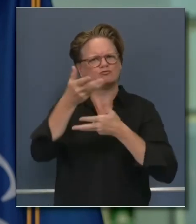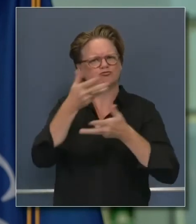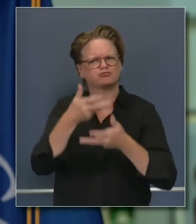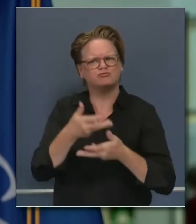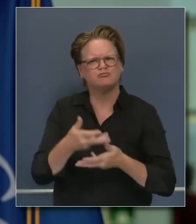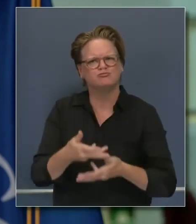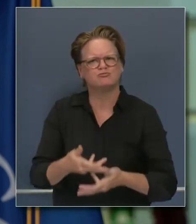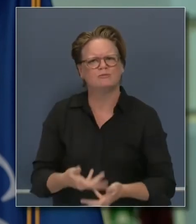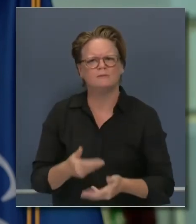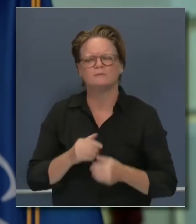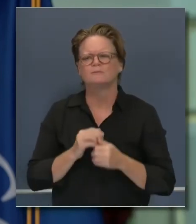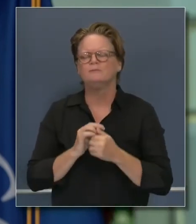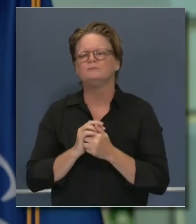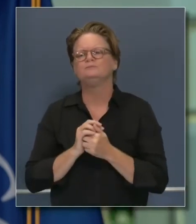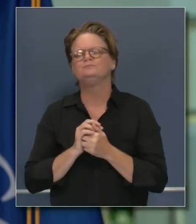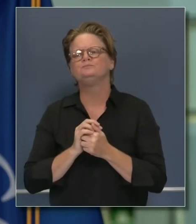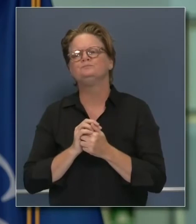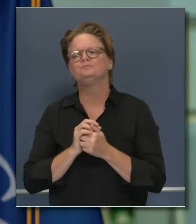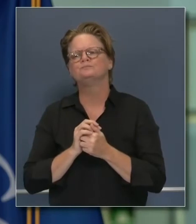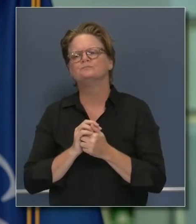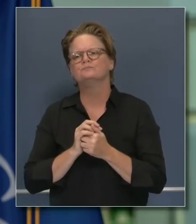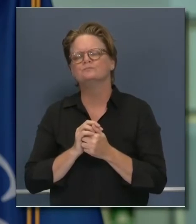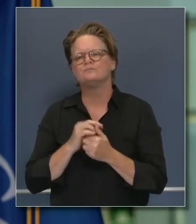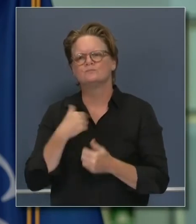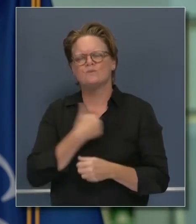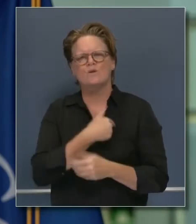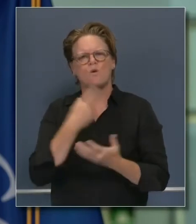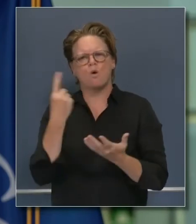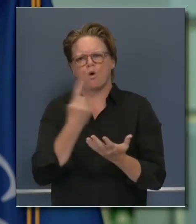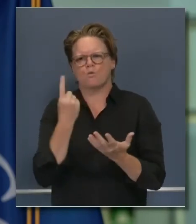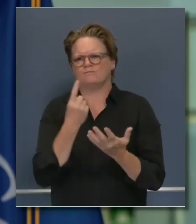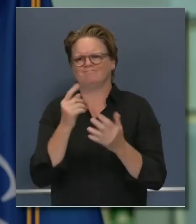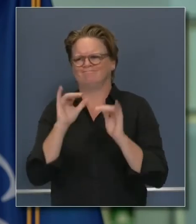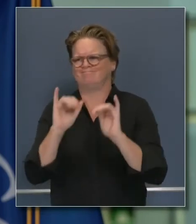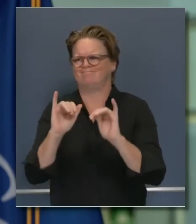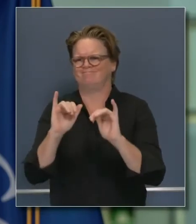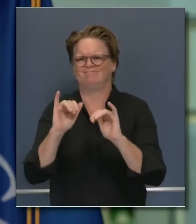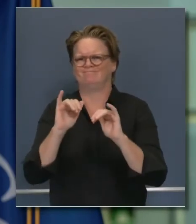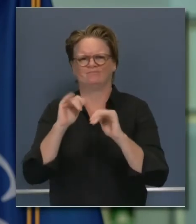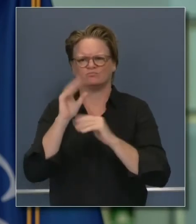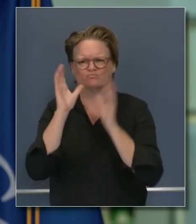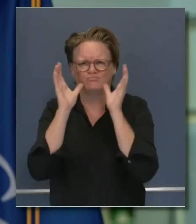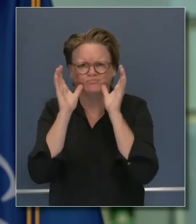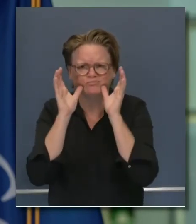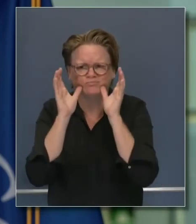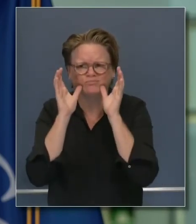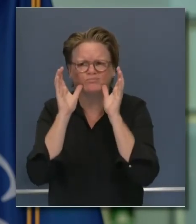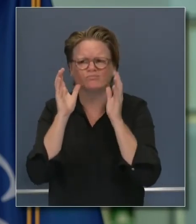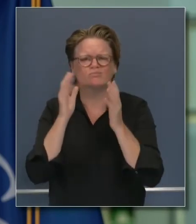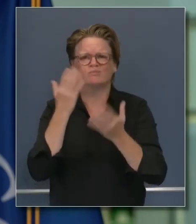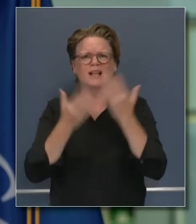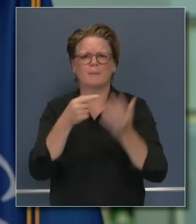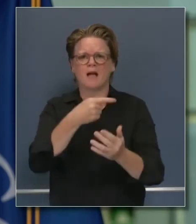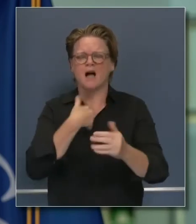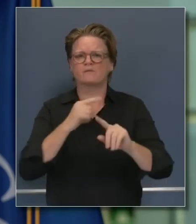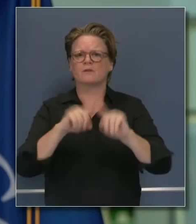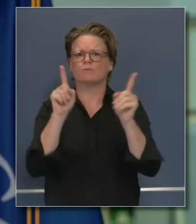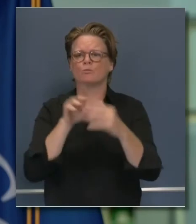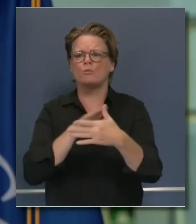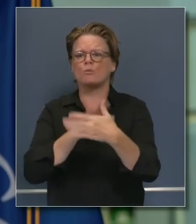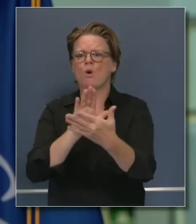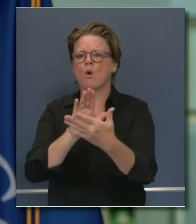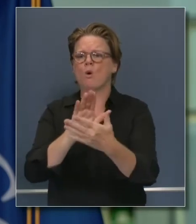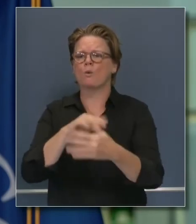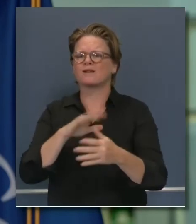always have an open door to hearing about different approaches, and we hear from our counties quite often